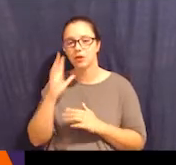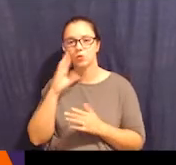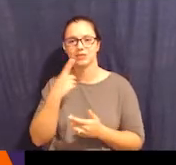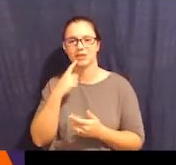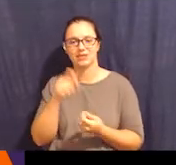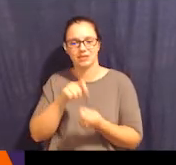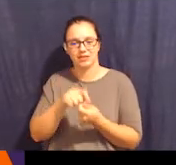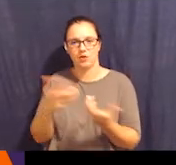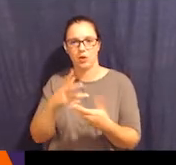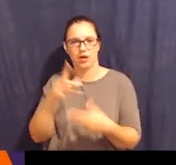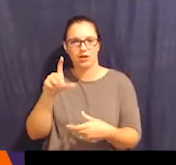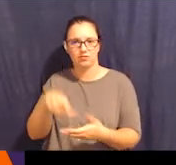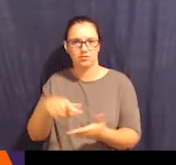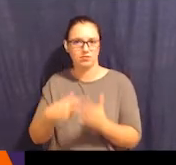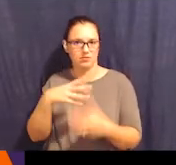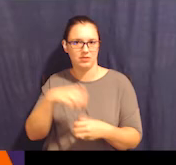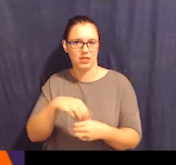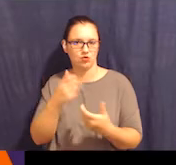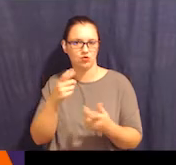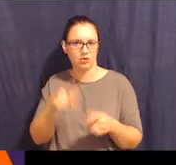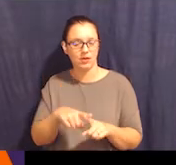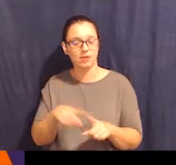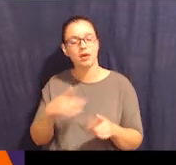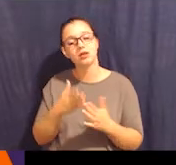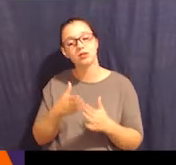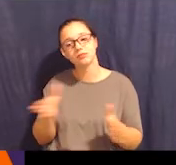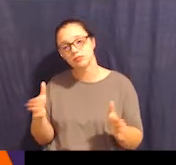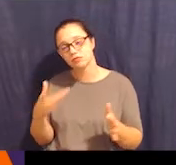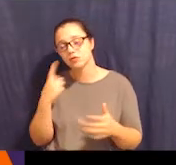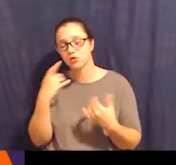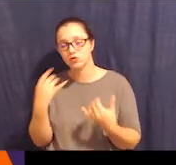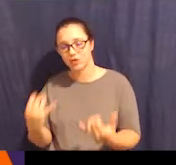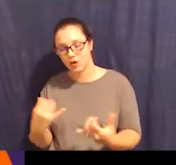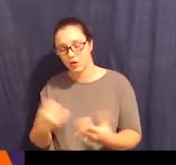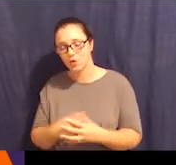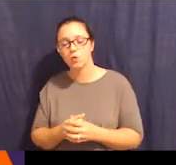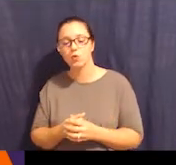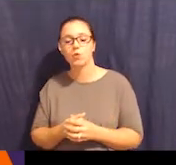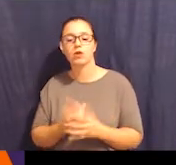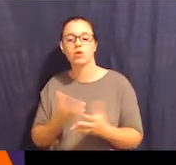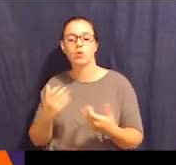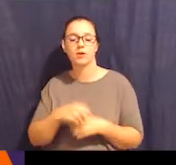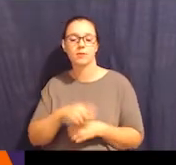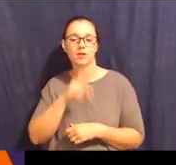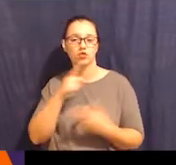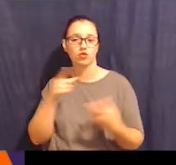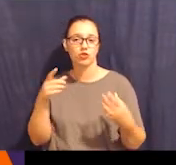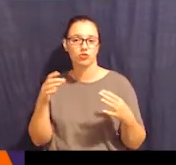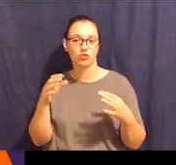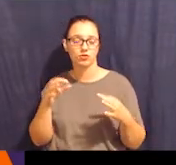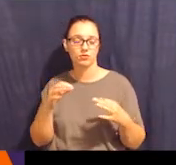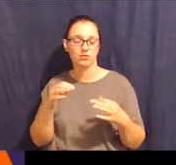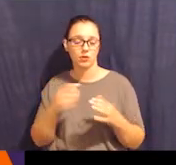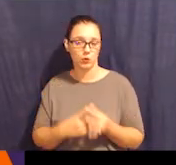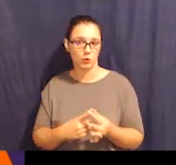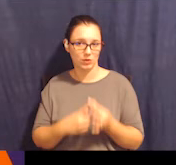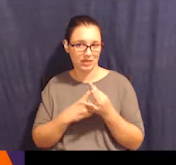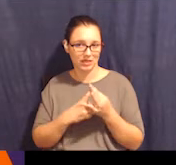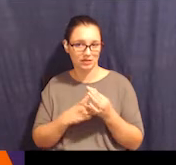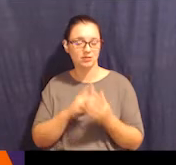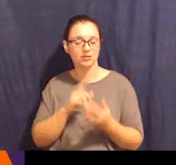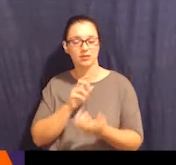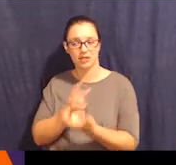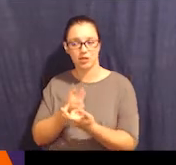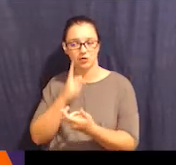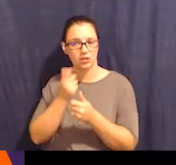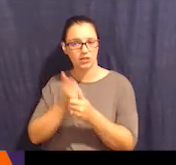you want to make sure that these are unique and tailored to each decision maker. So again, that they work for that person. They, shouldn't be